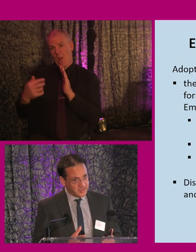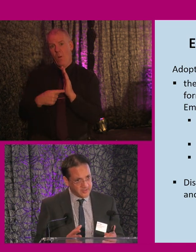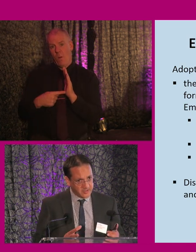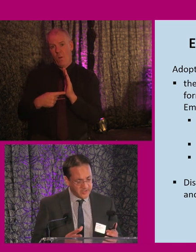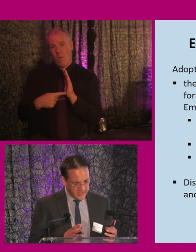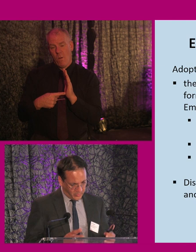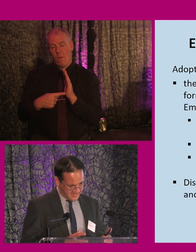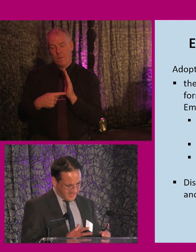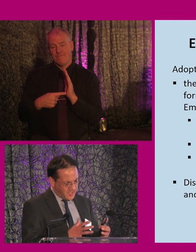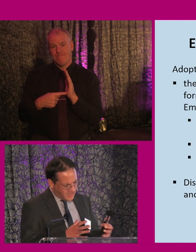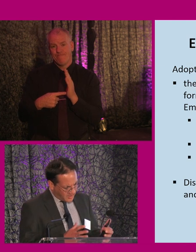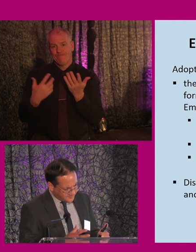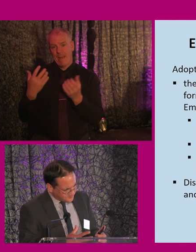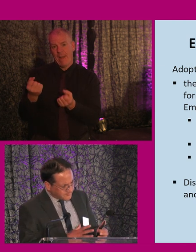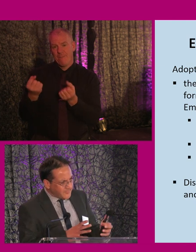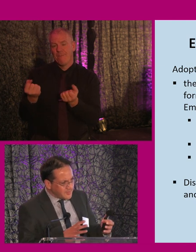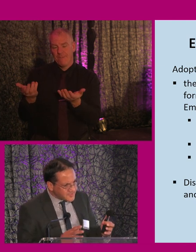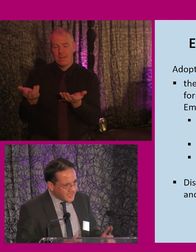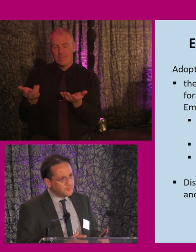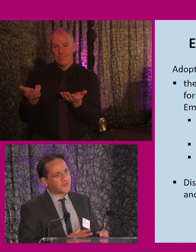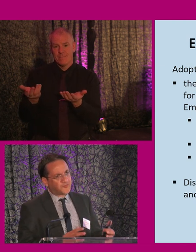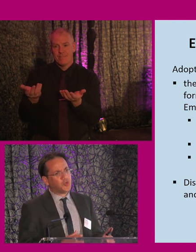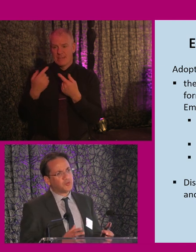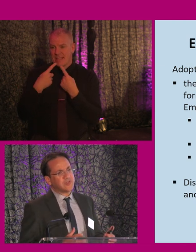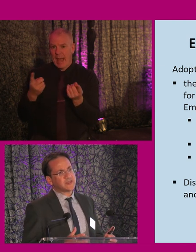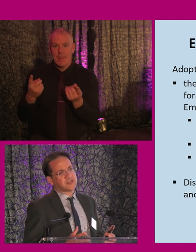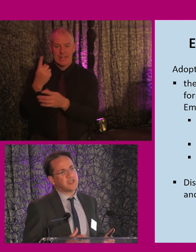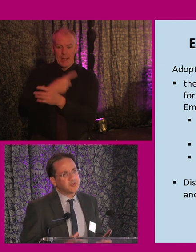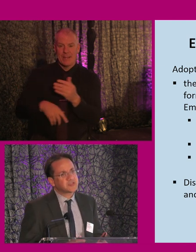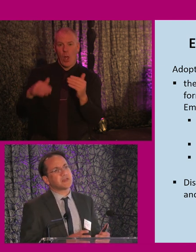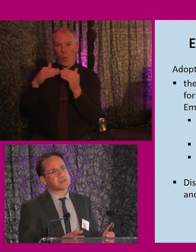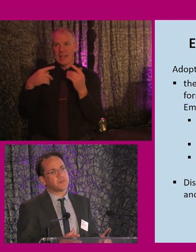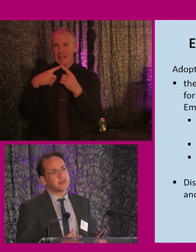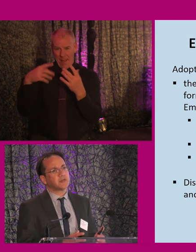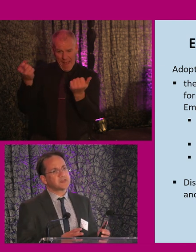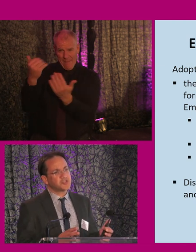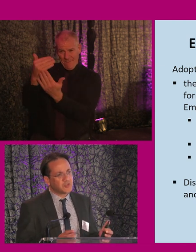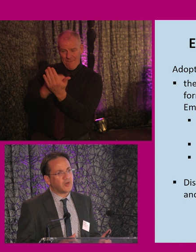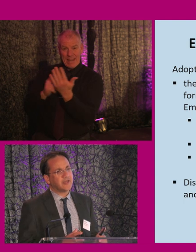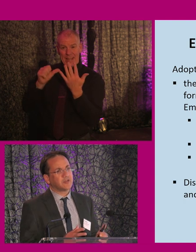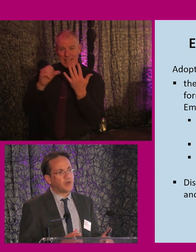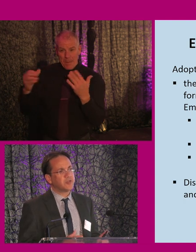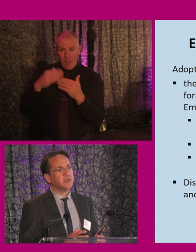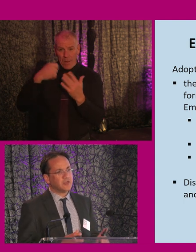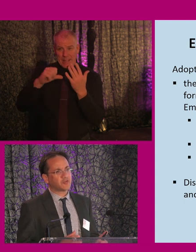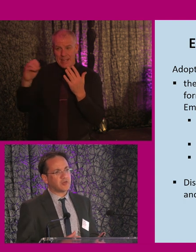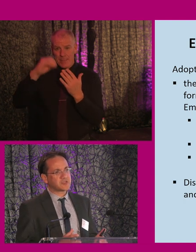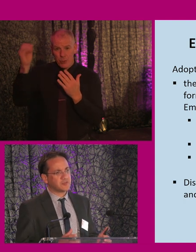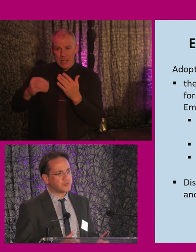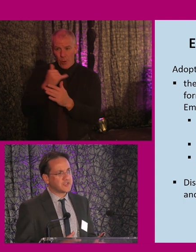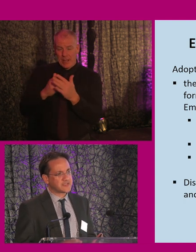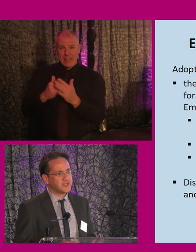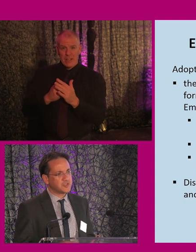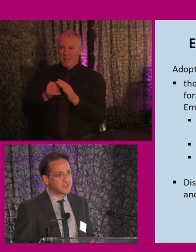equality statements, formal written statements, that's something that is actually quite common across